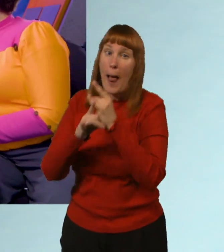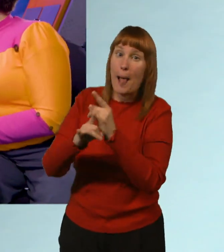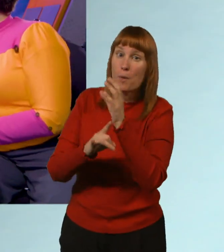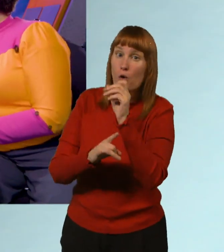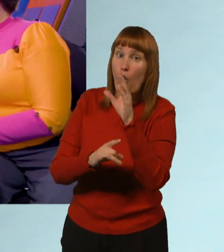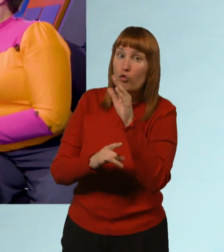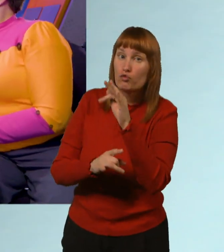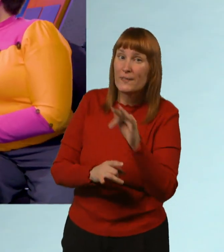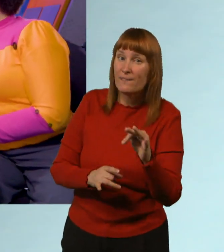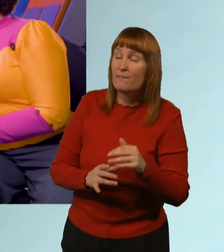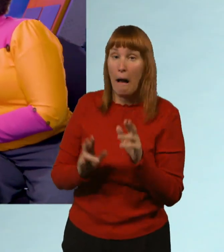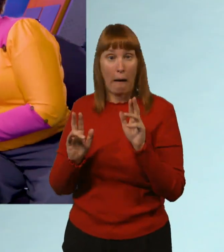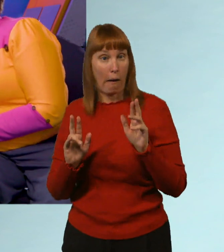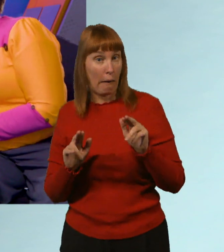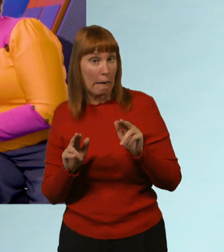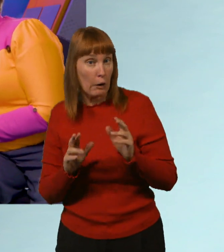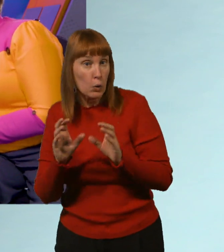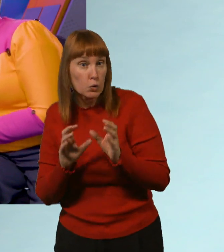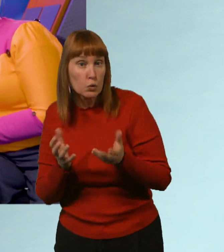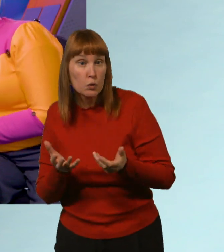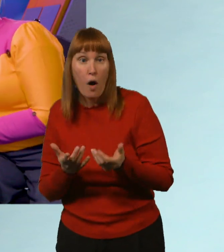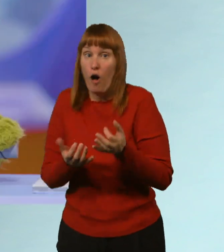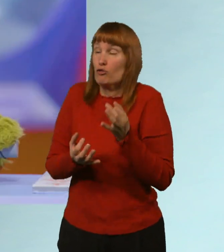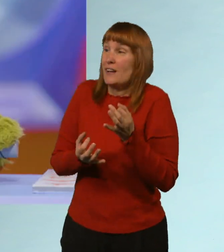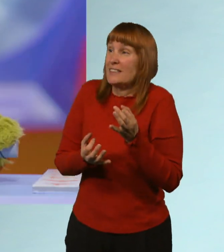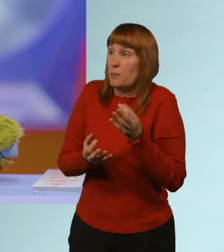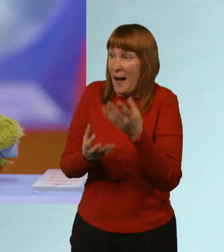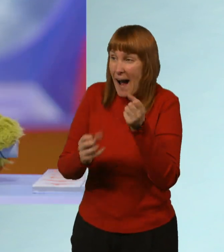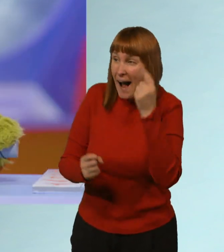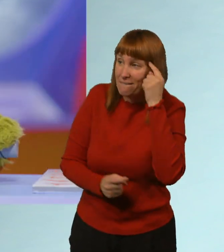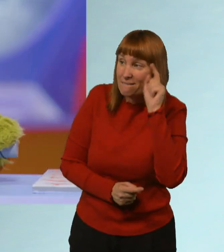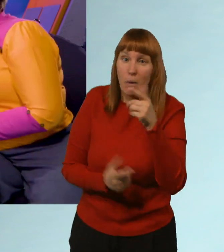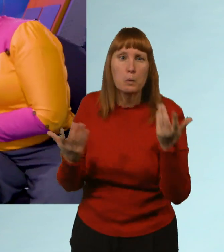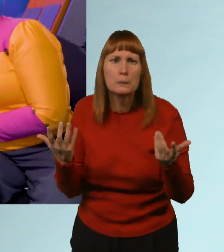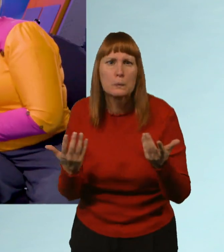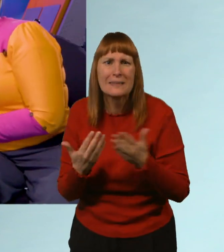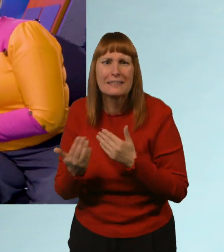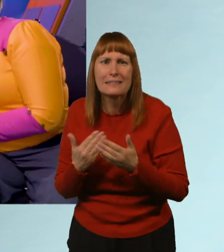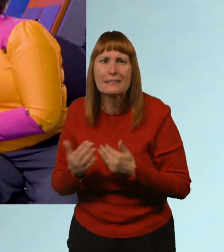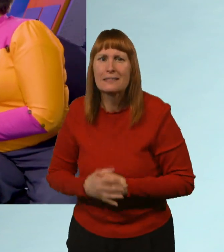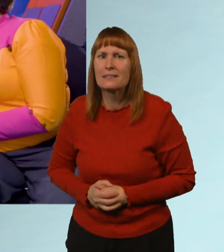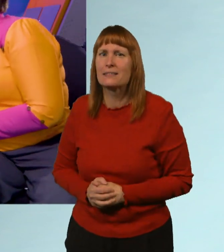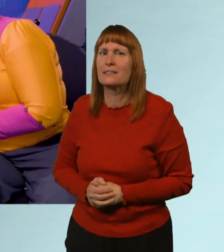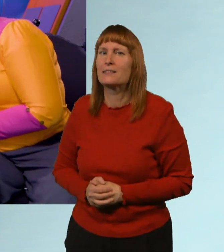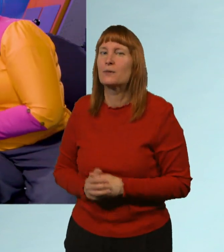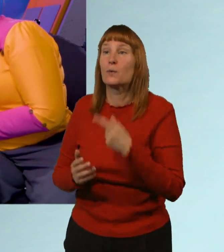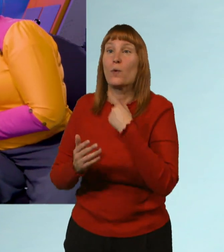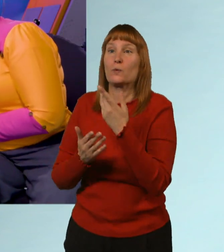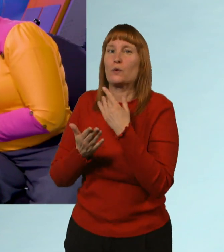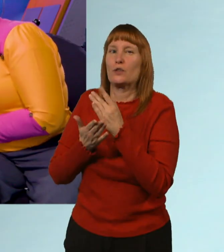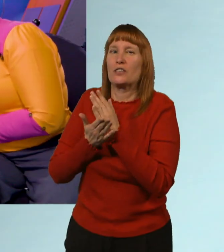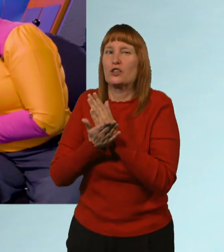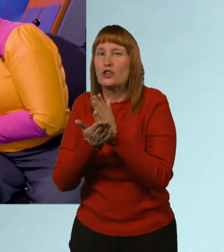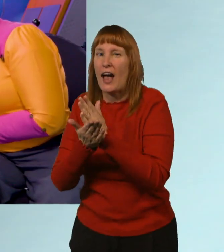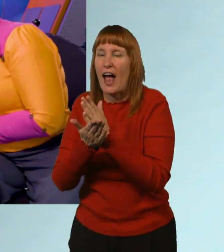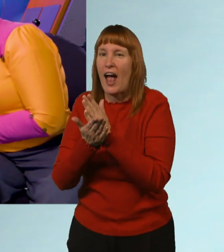Yes, we could. And I know a great way of doing it. What is it? By sharing, Zoom. We should go on a sharing